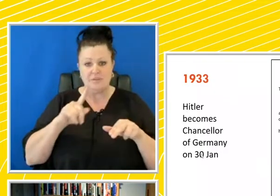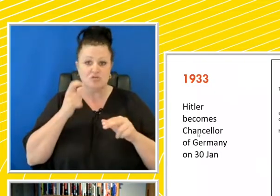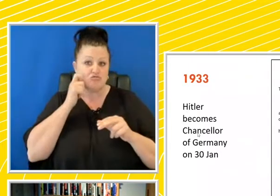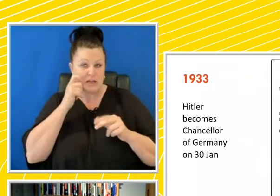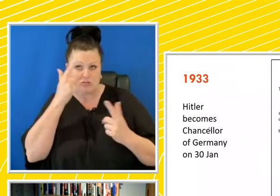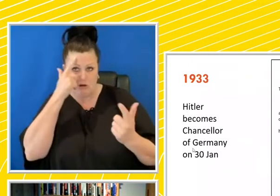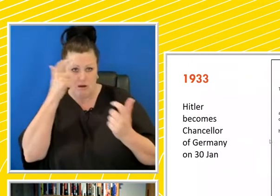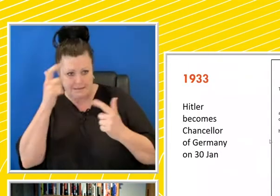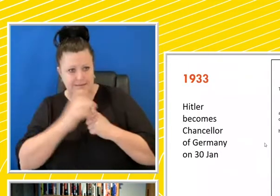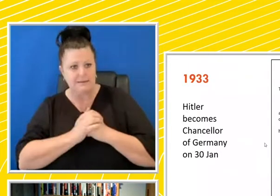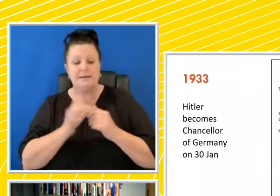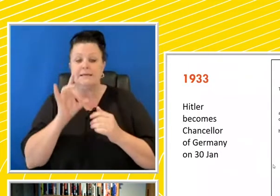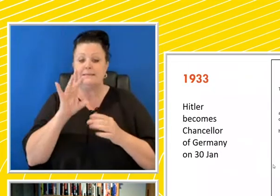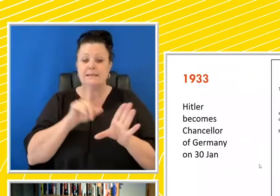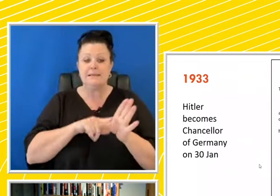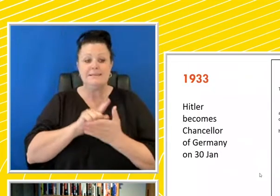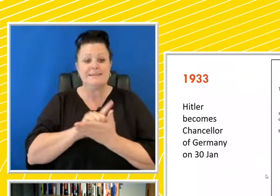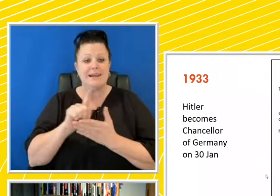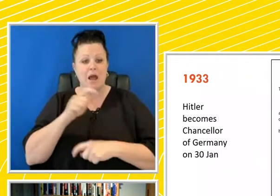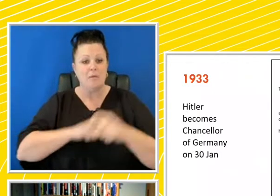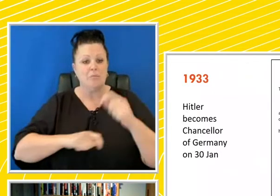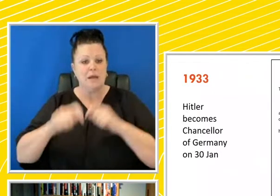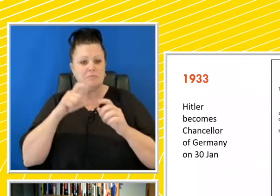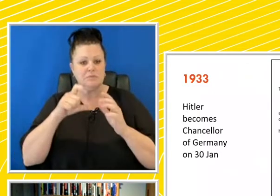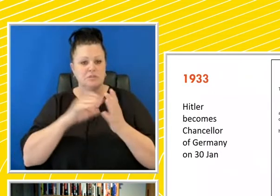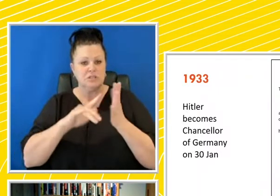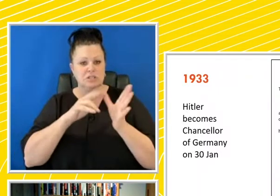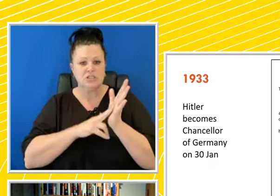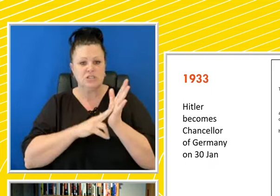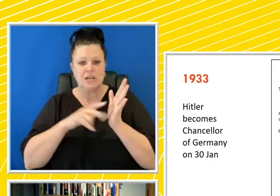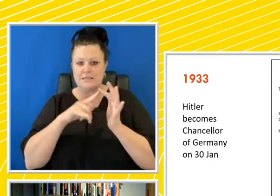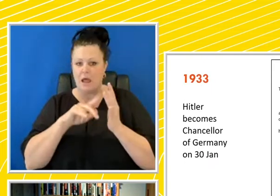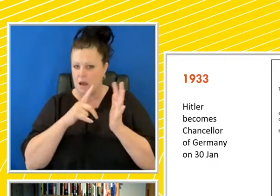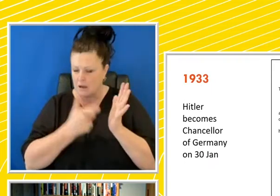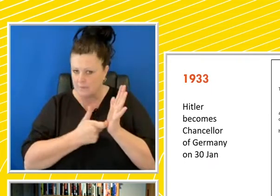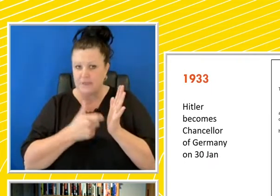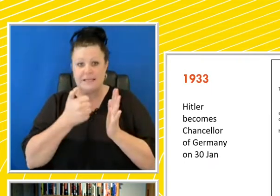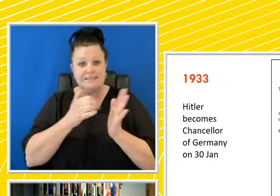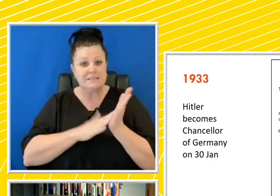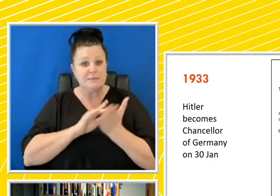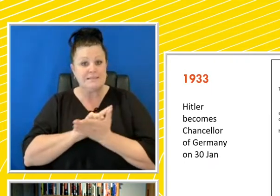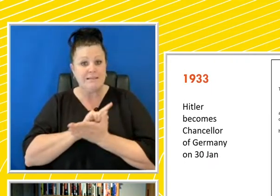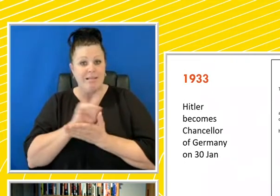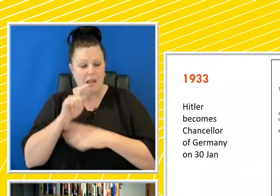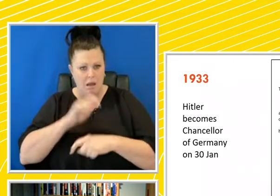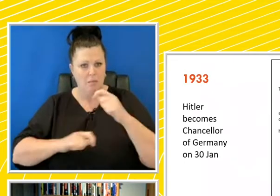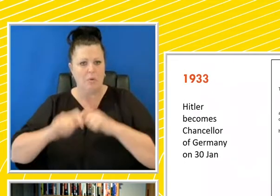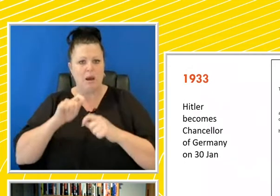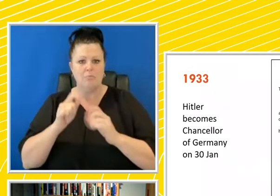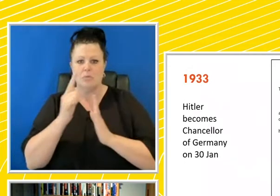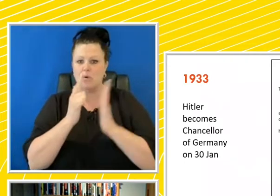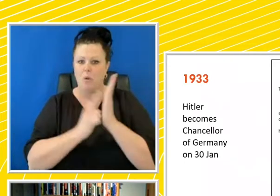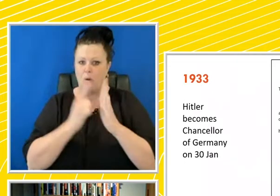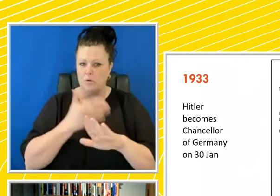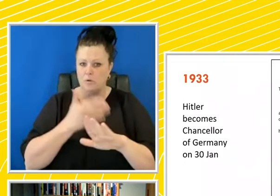Ten years later, he becomes Chancellor. And within six months, a new law is established, the law for the